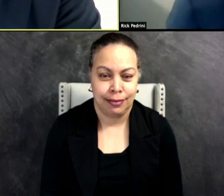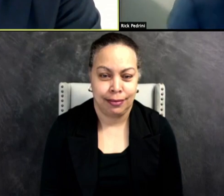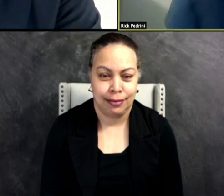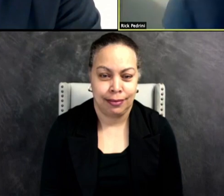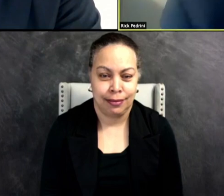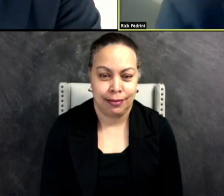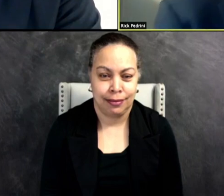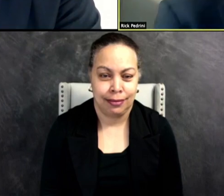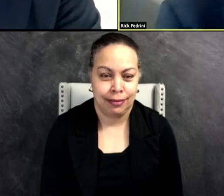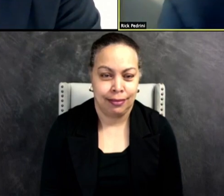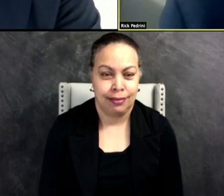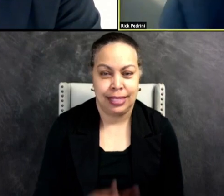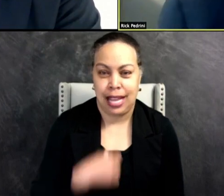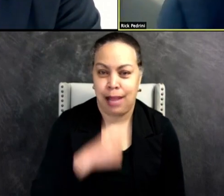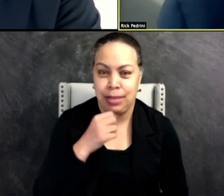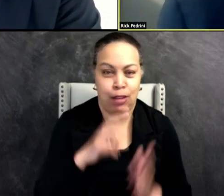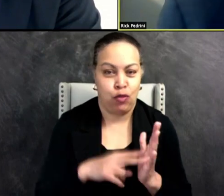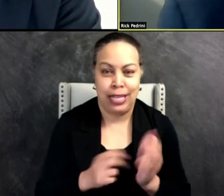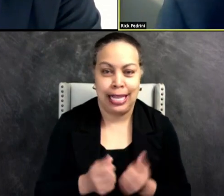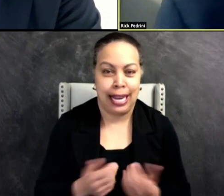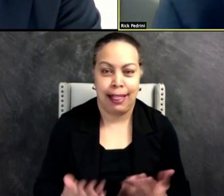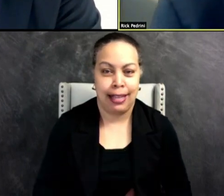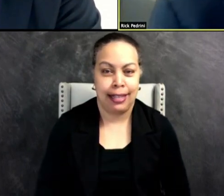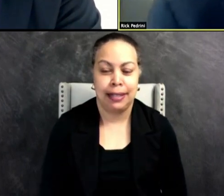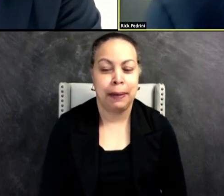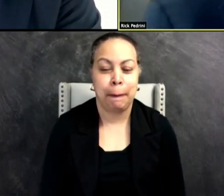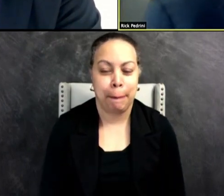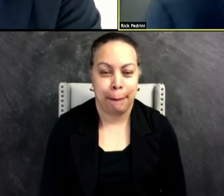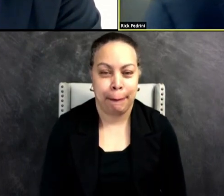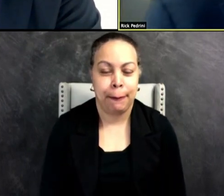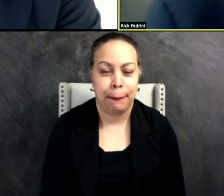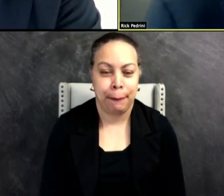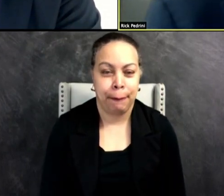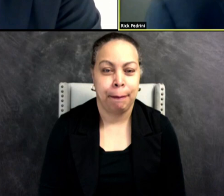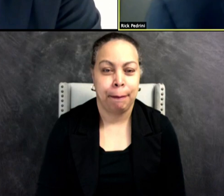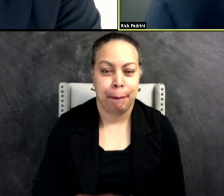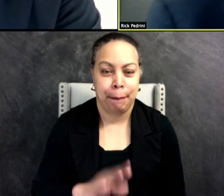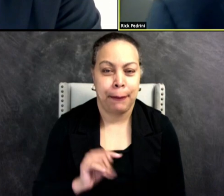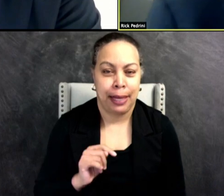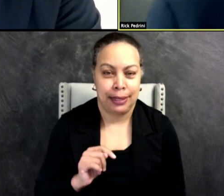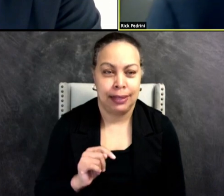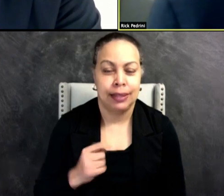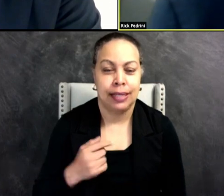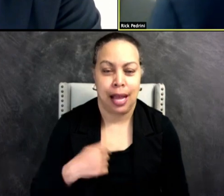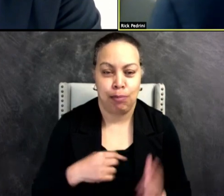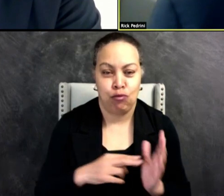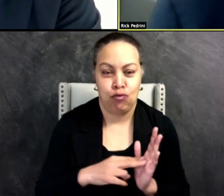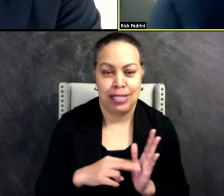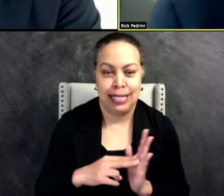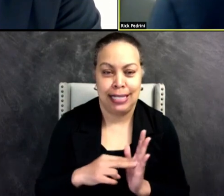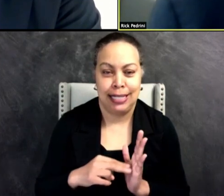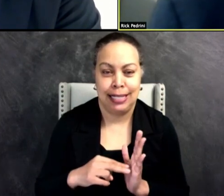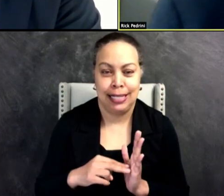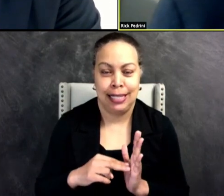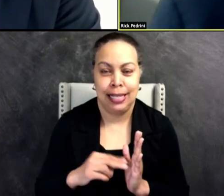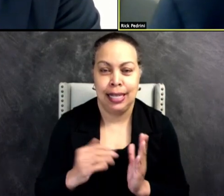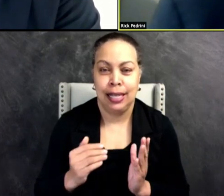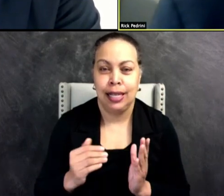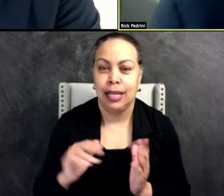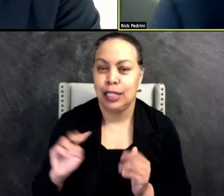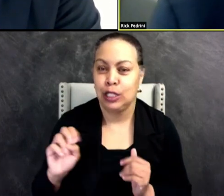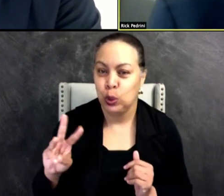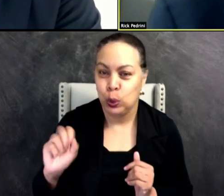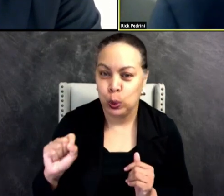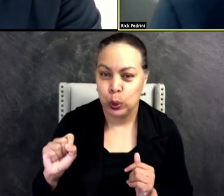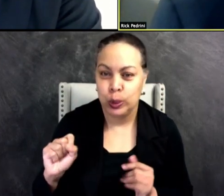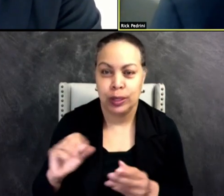I'm not reading anything in particular, but I'm, I'm, I'm reading news stories and, and,